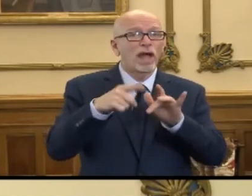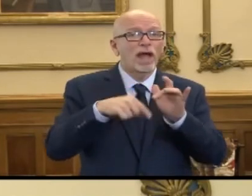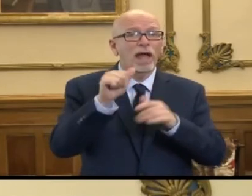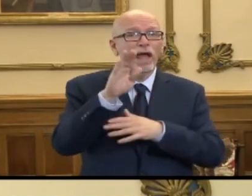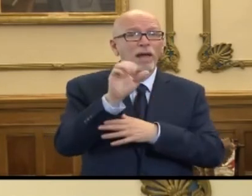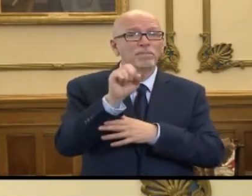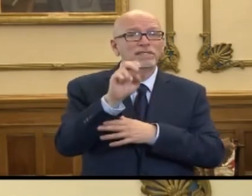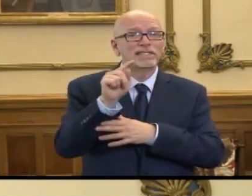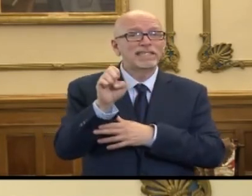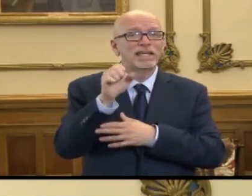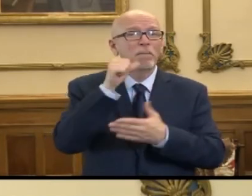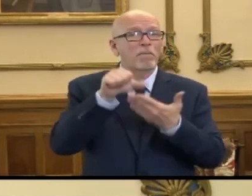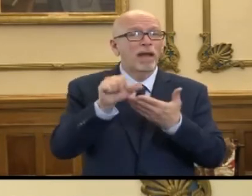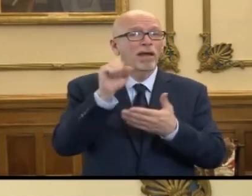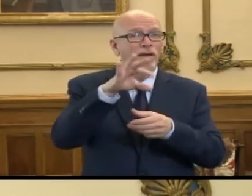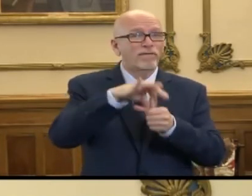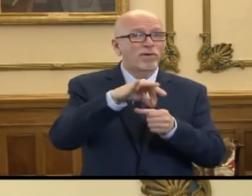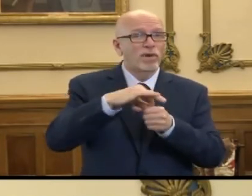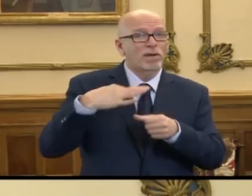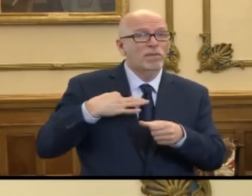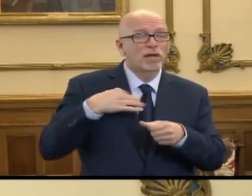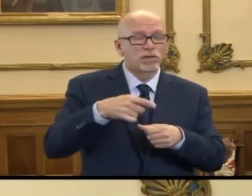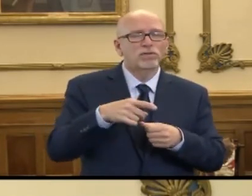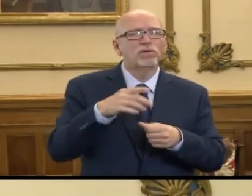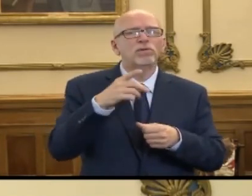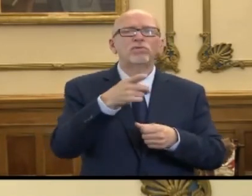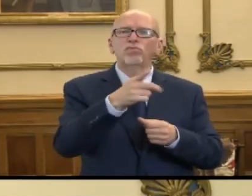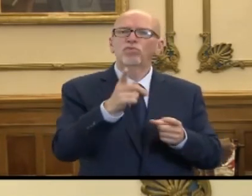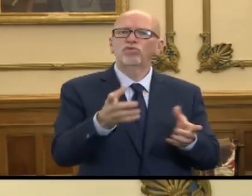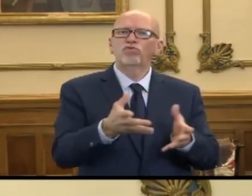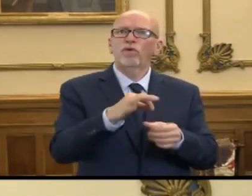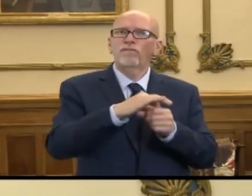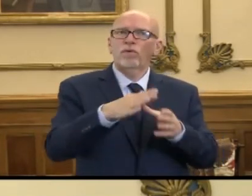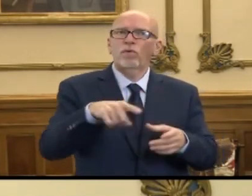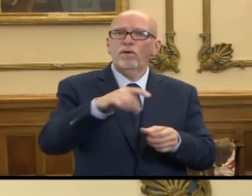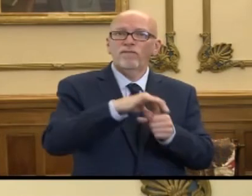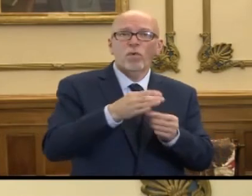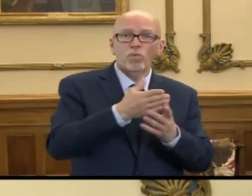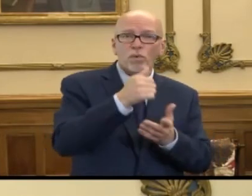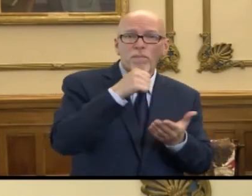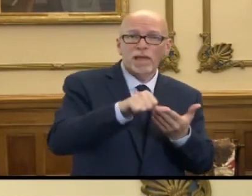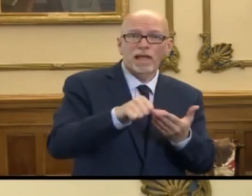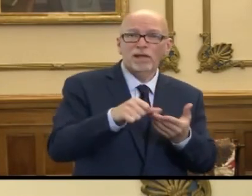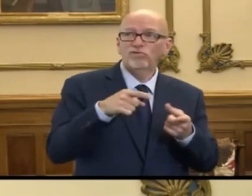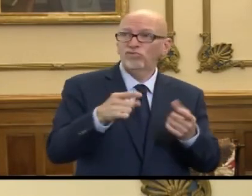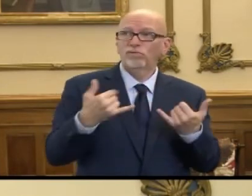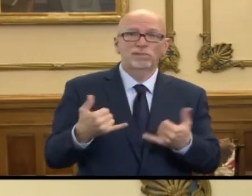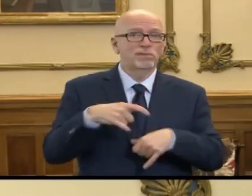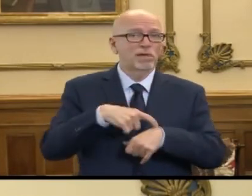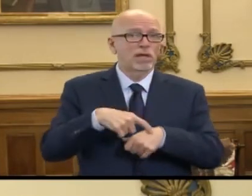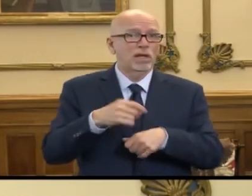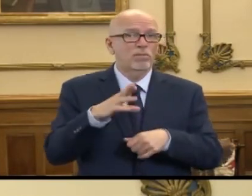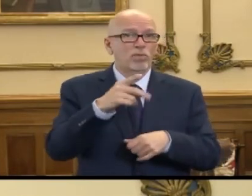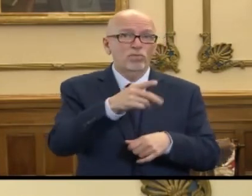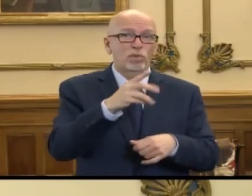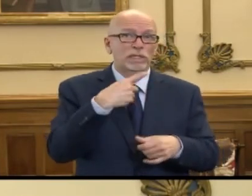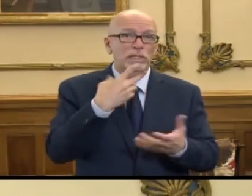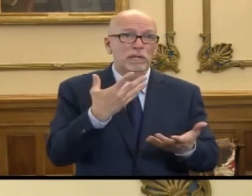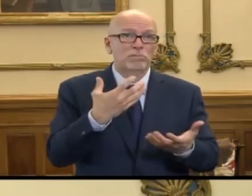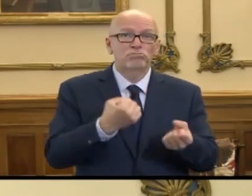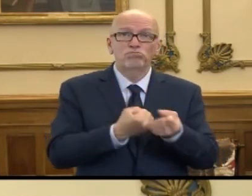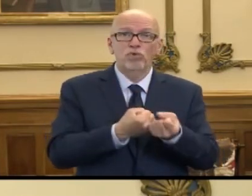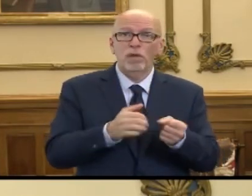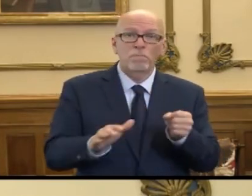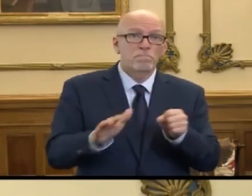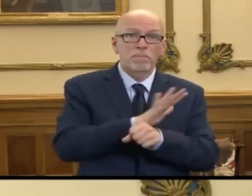mail application. And so would you encourage voters to vote by mail during the pandemic? And would you go so far as to support